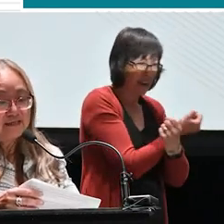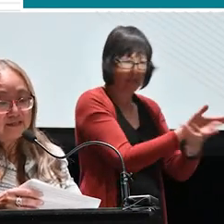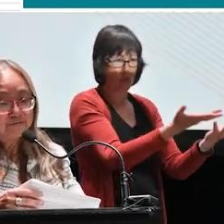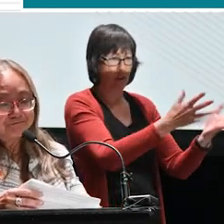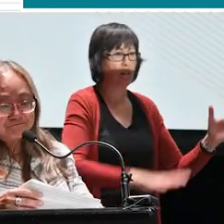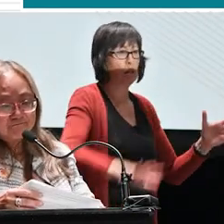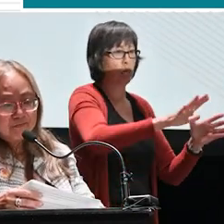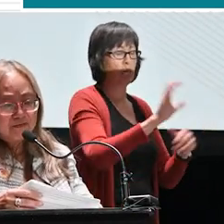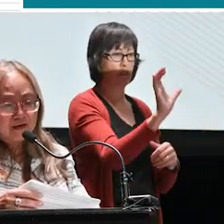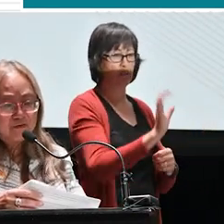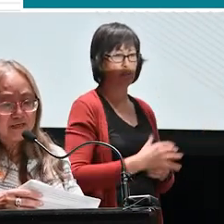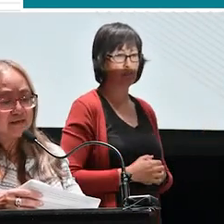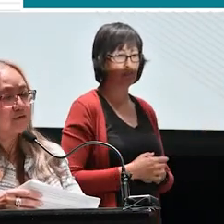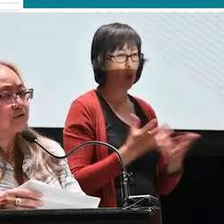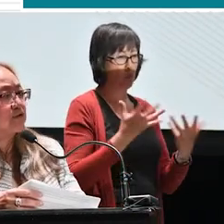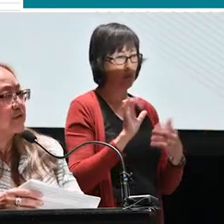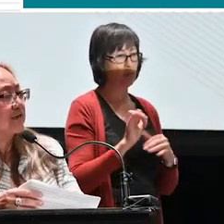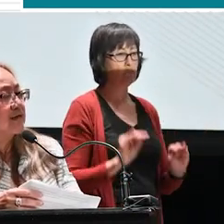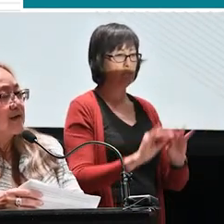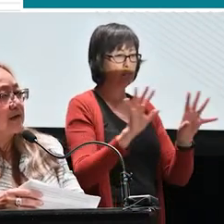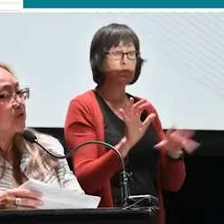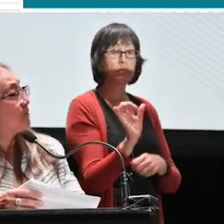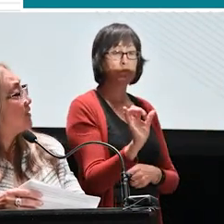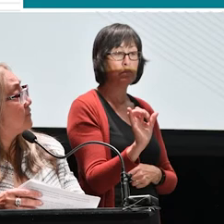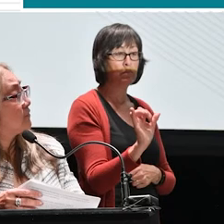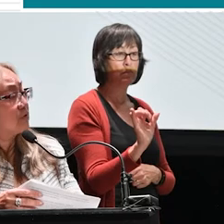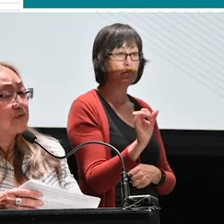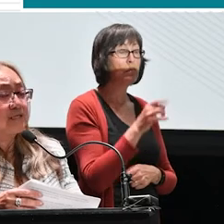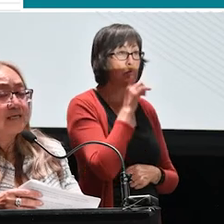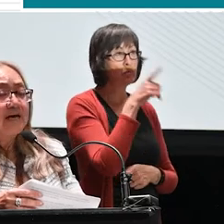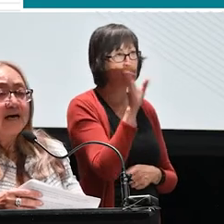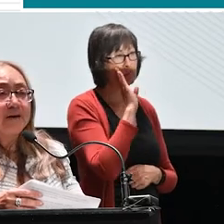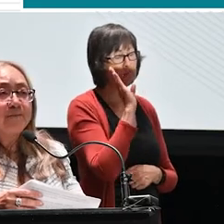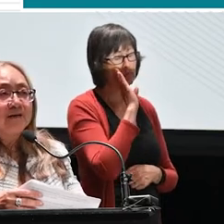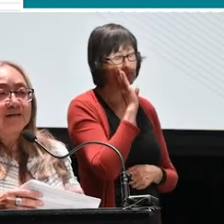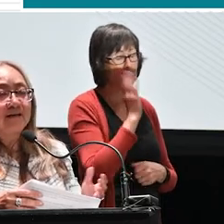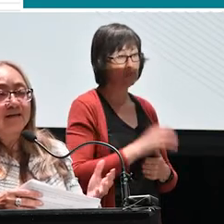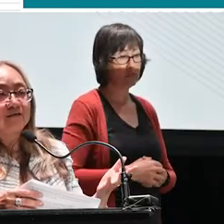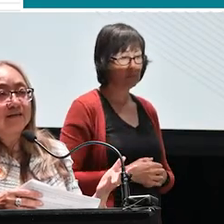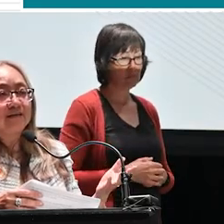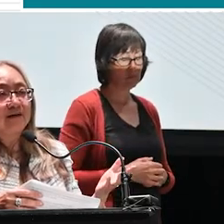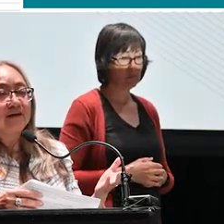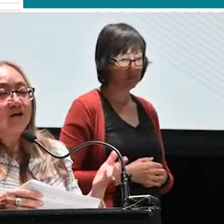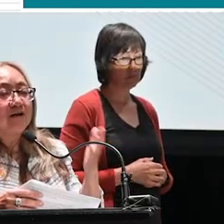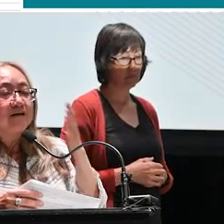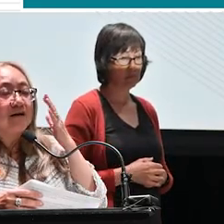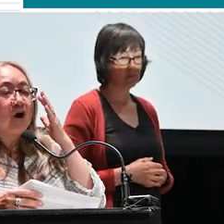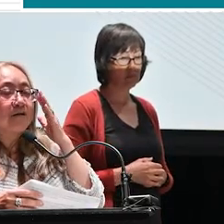make that clear. The other thing I think worth noting, and I'm sure many of you have heard of this, the